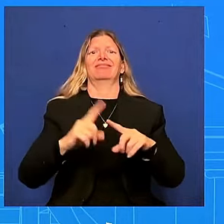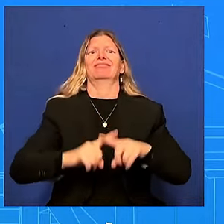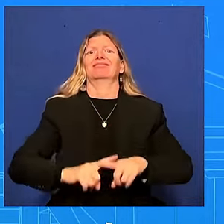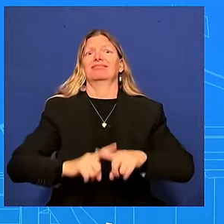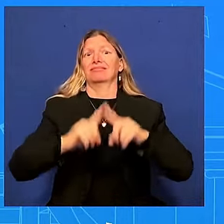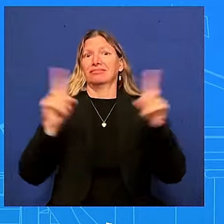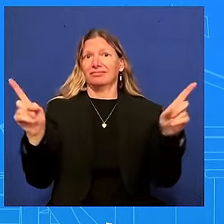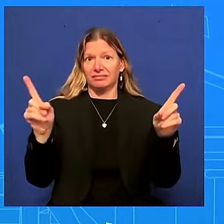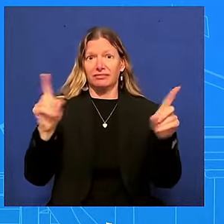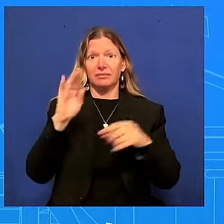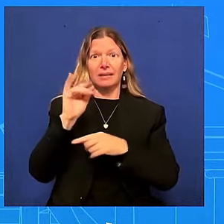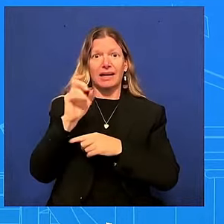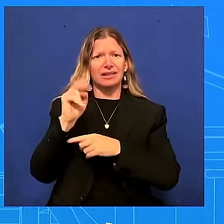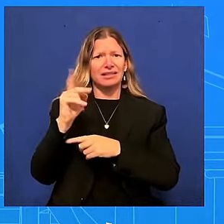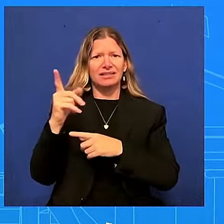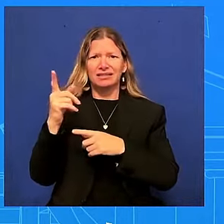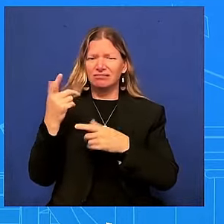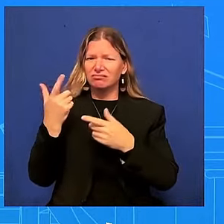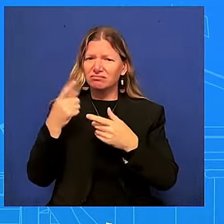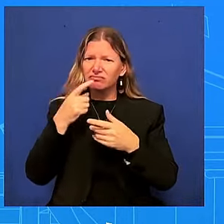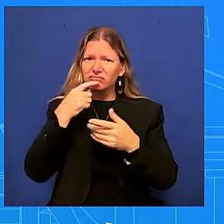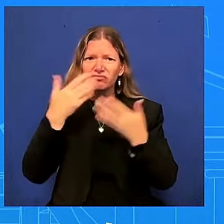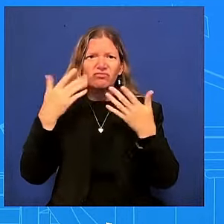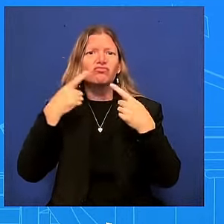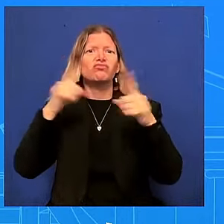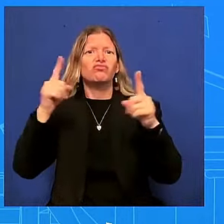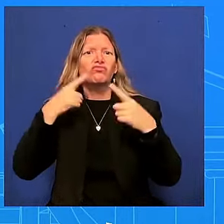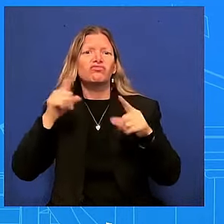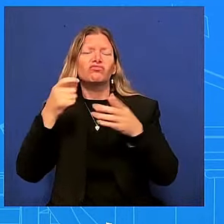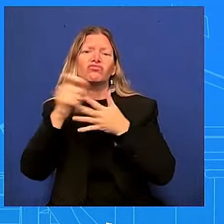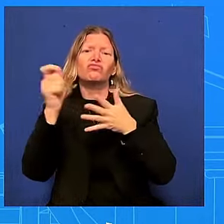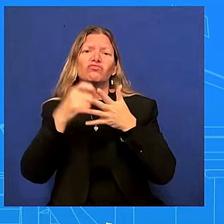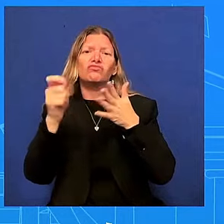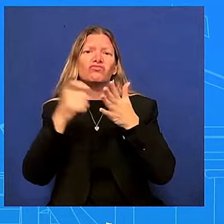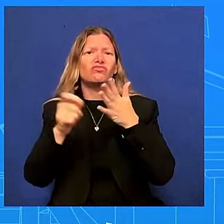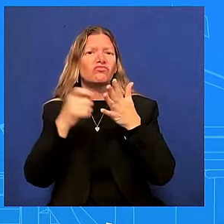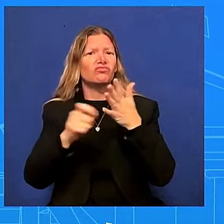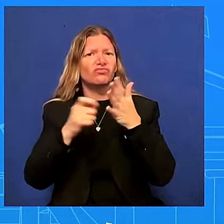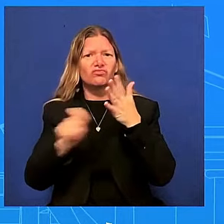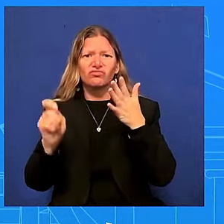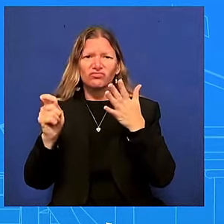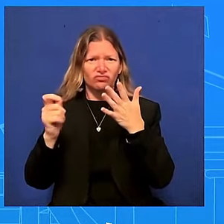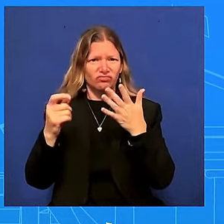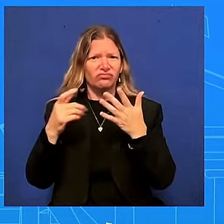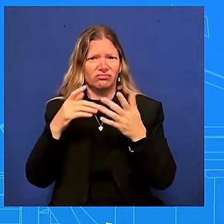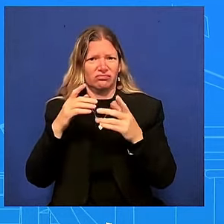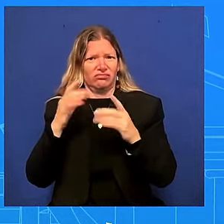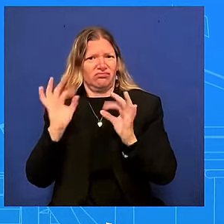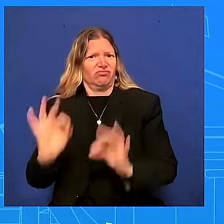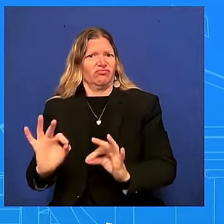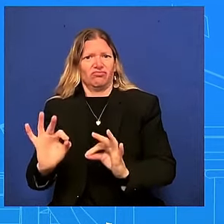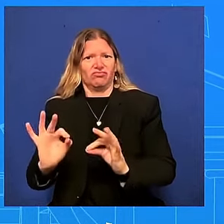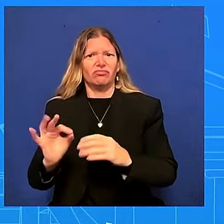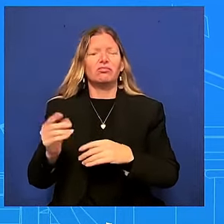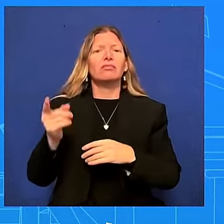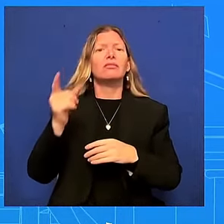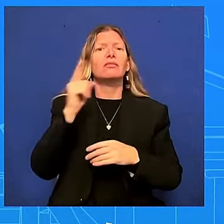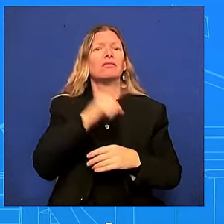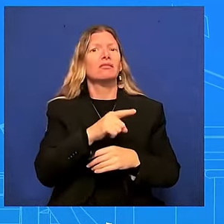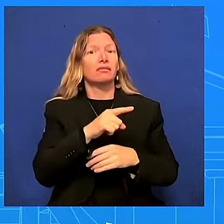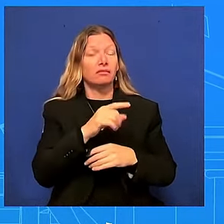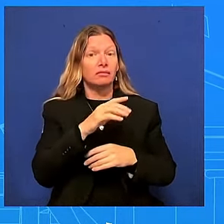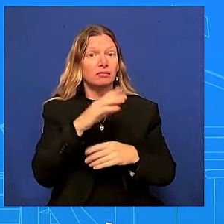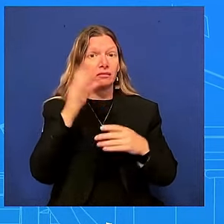whose plans uh hurts the middle class and president biden who is committed to protecting our fundamental freedoms versus